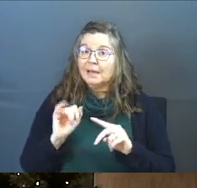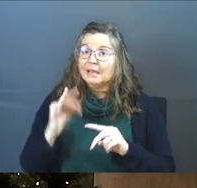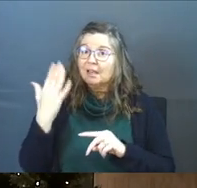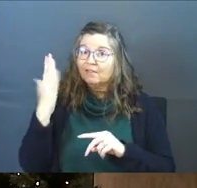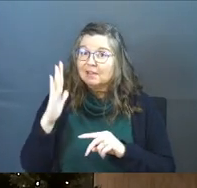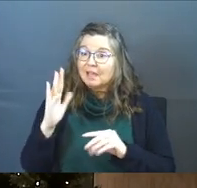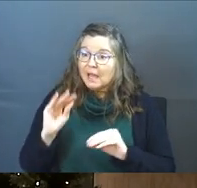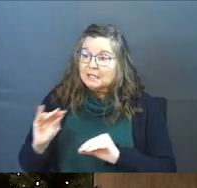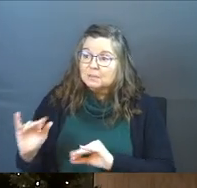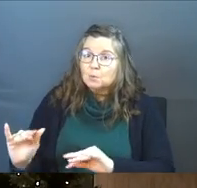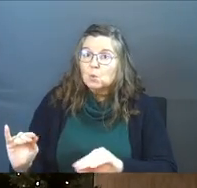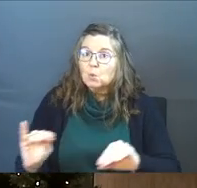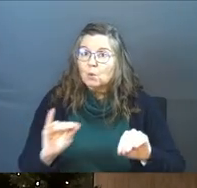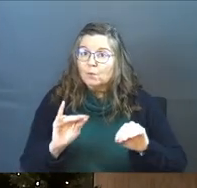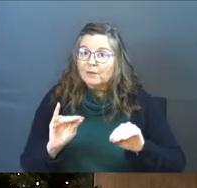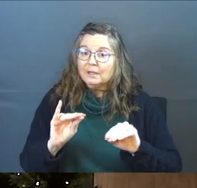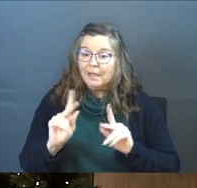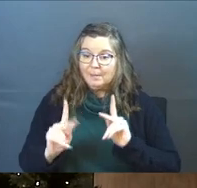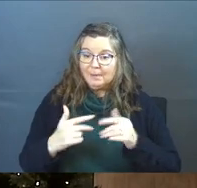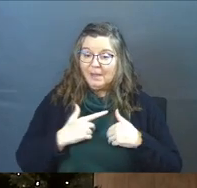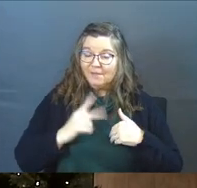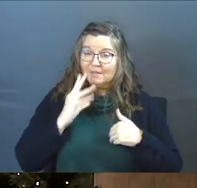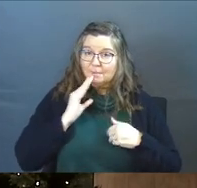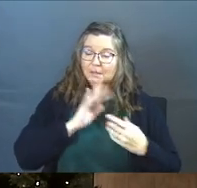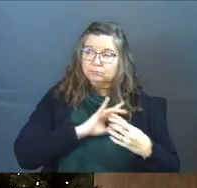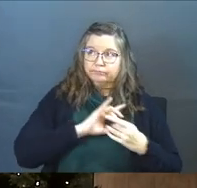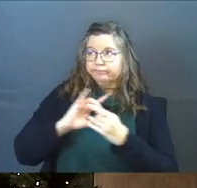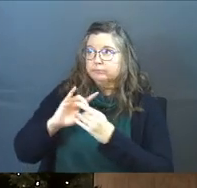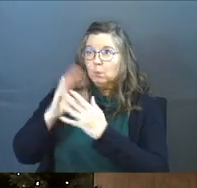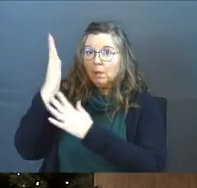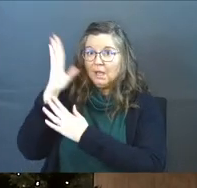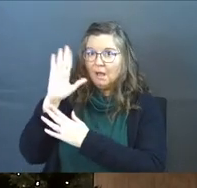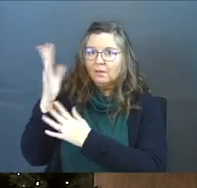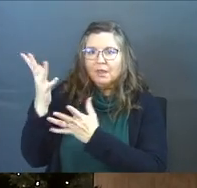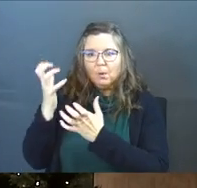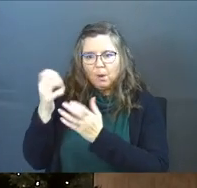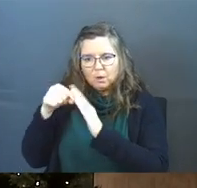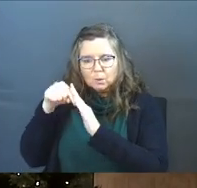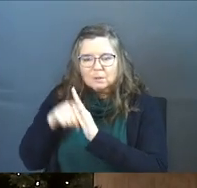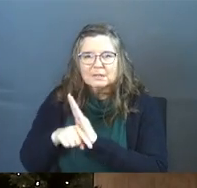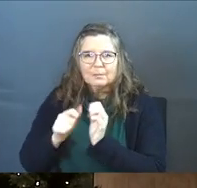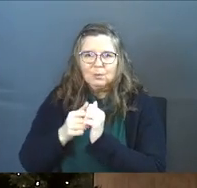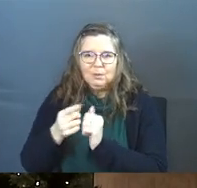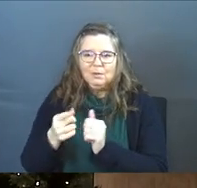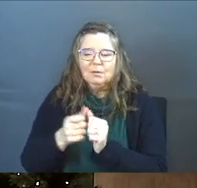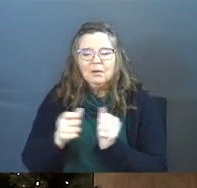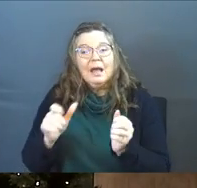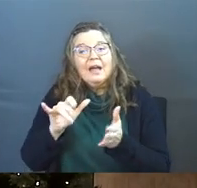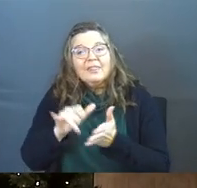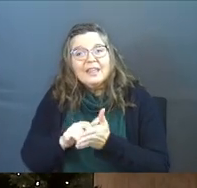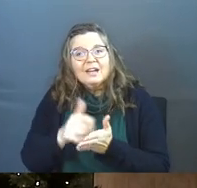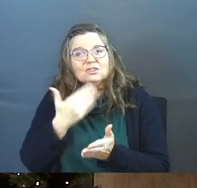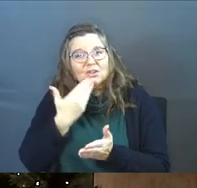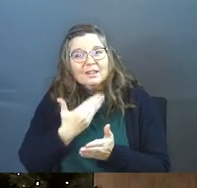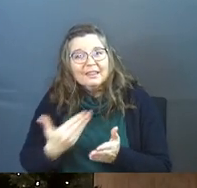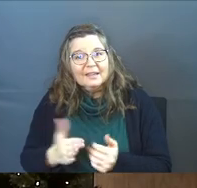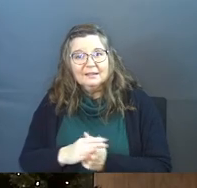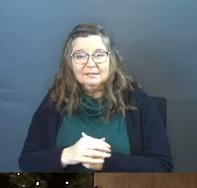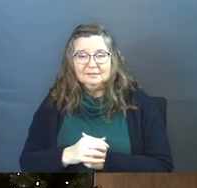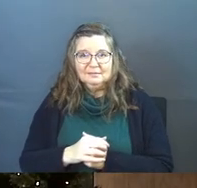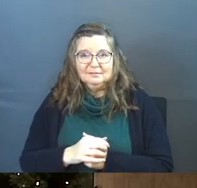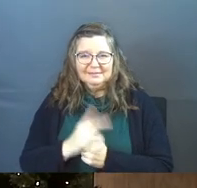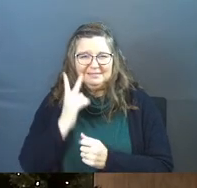if God is moving and people have an experience of God, then they want to go deeper with you. And that's a good thing.